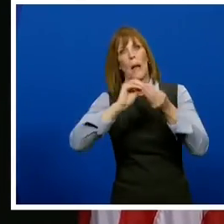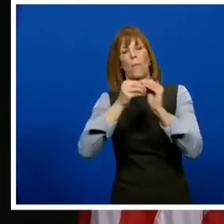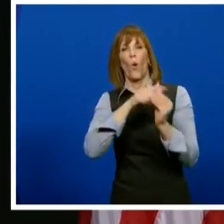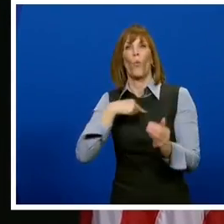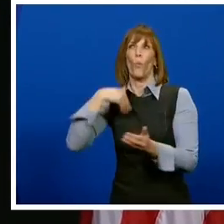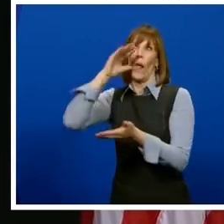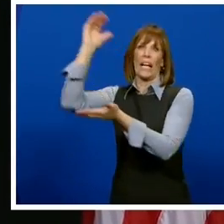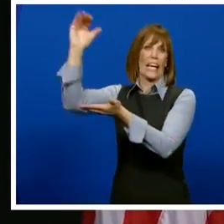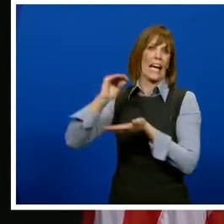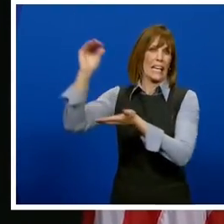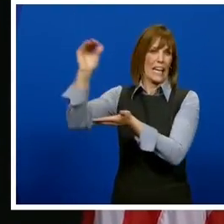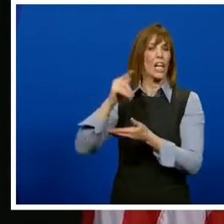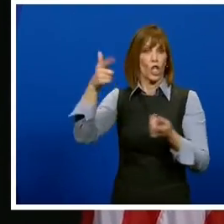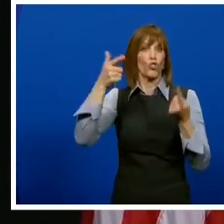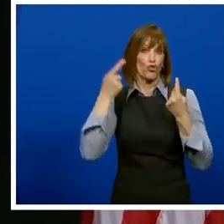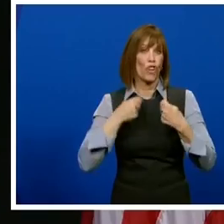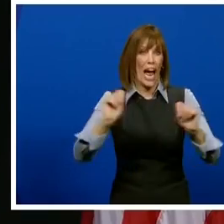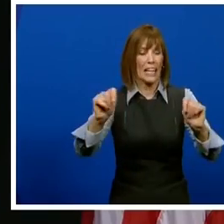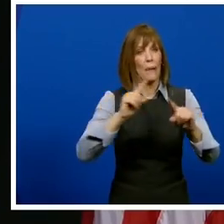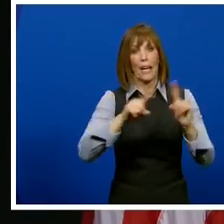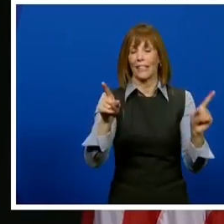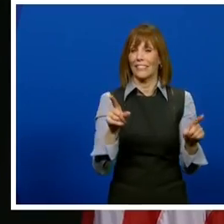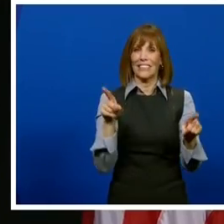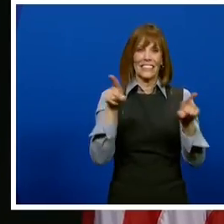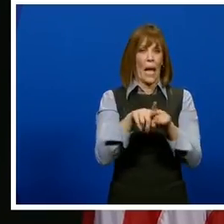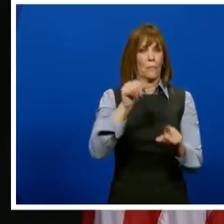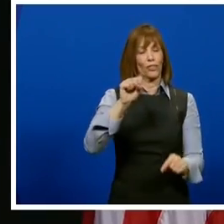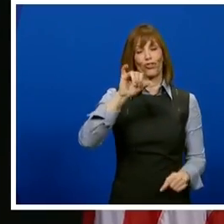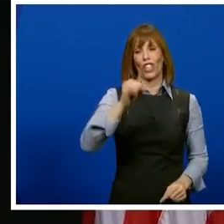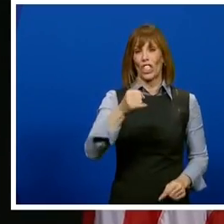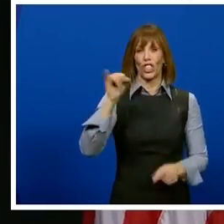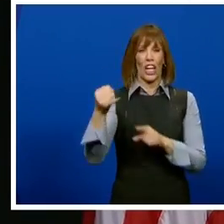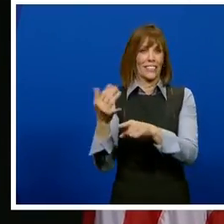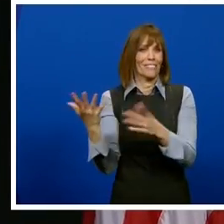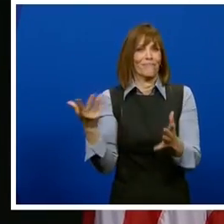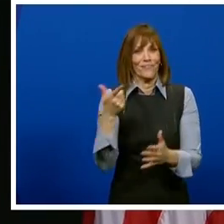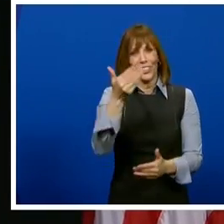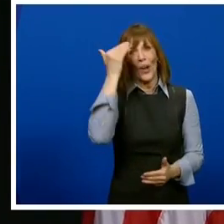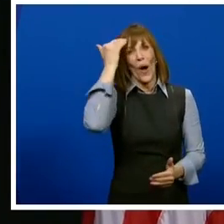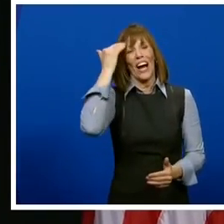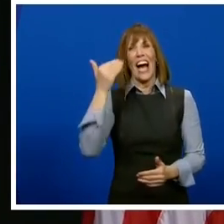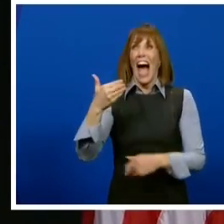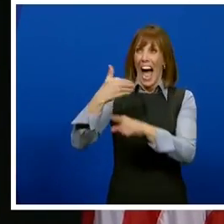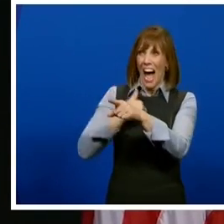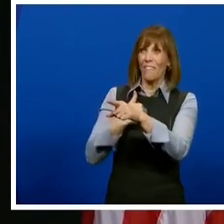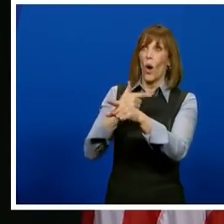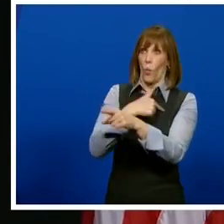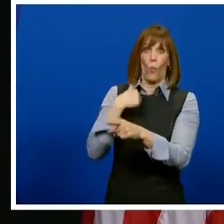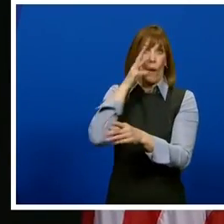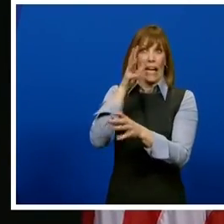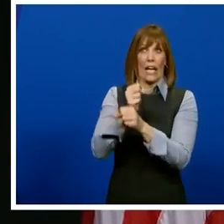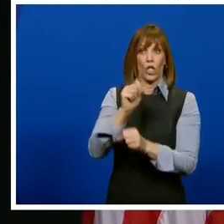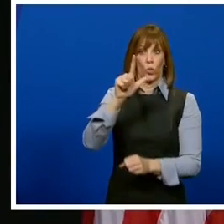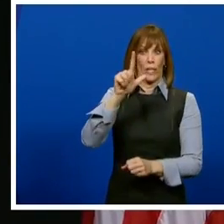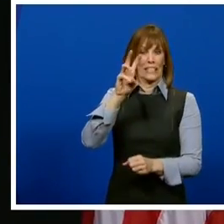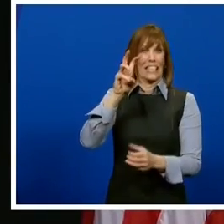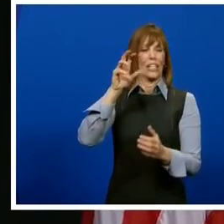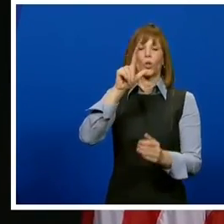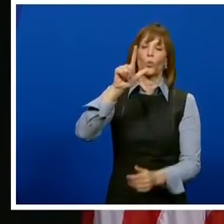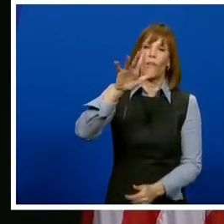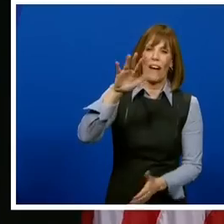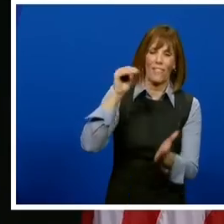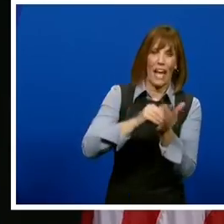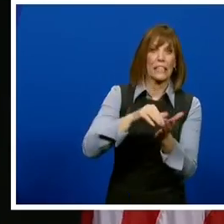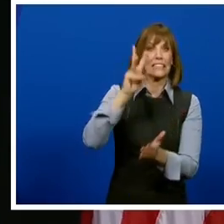will be receiving. But just like with Johnson and Johnson, I mean, we got twenty six thousand five hundred in my twenty five